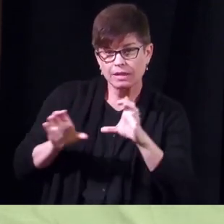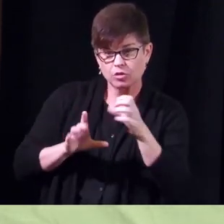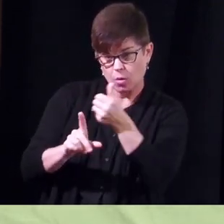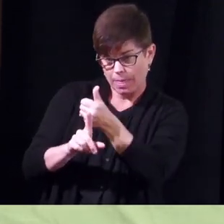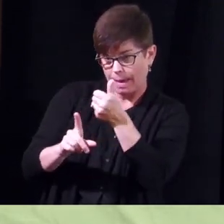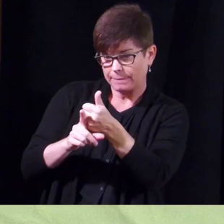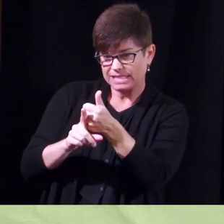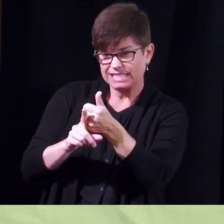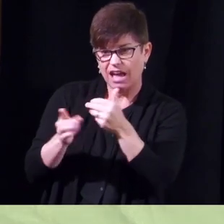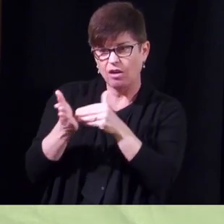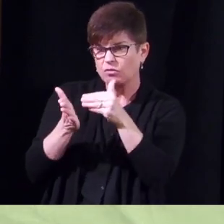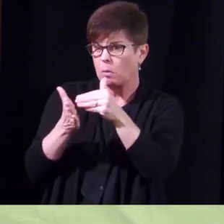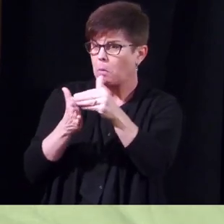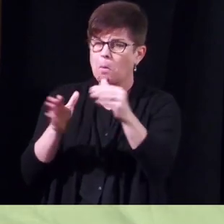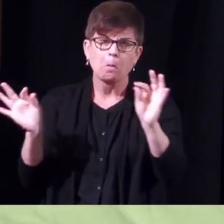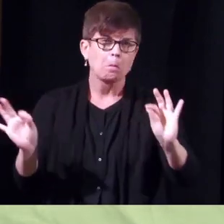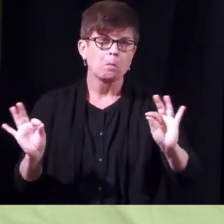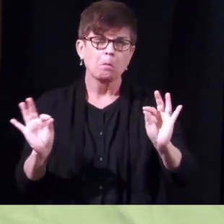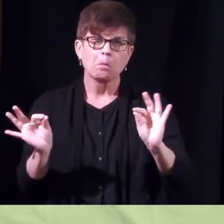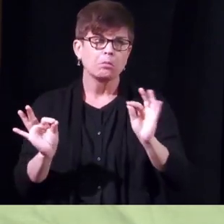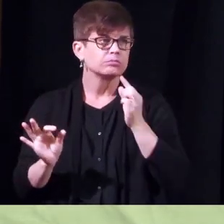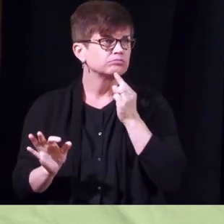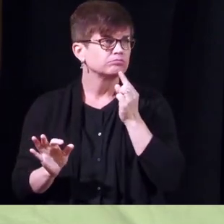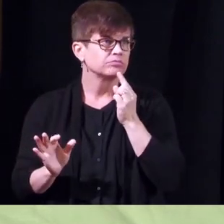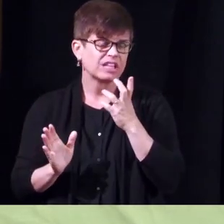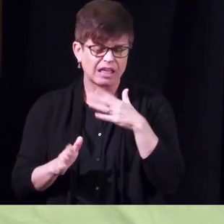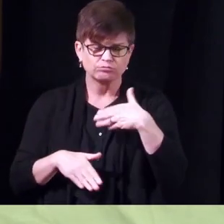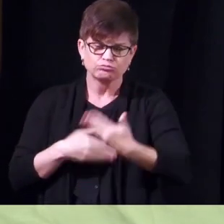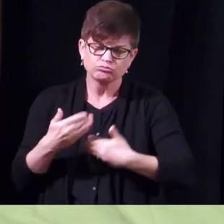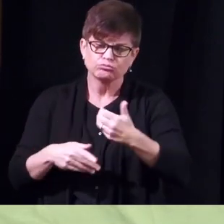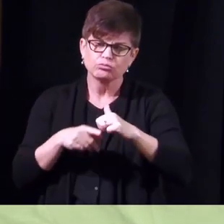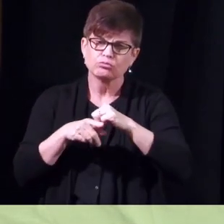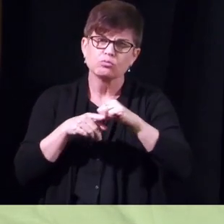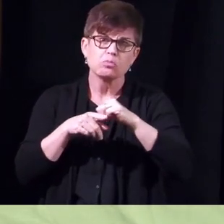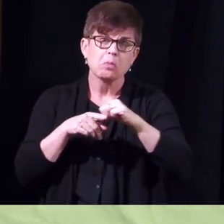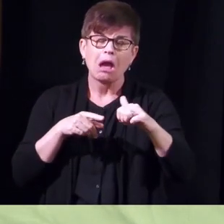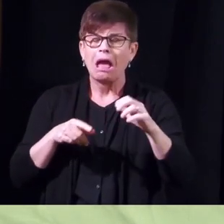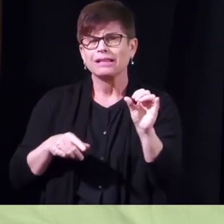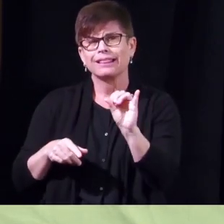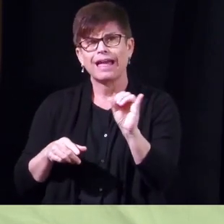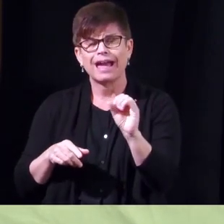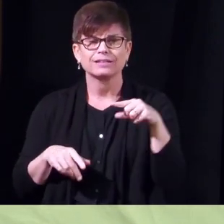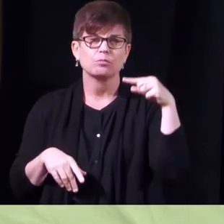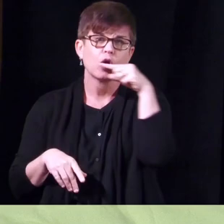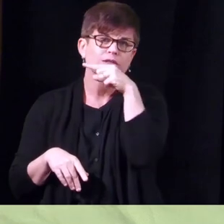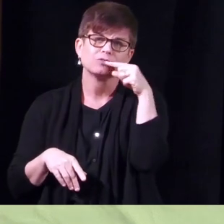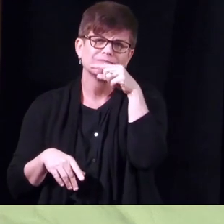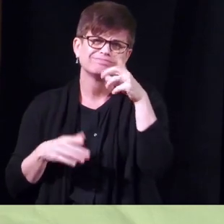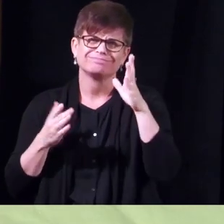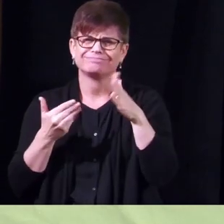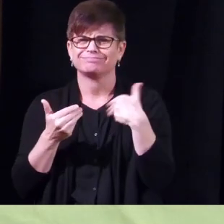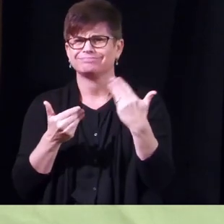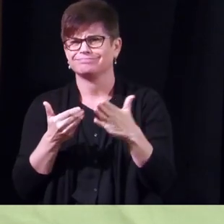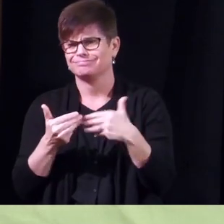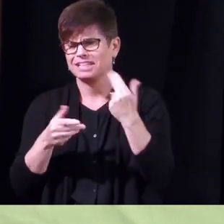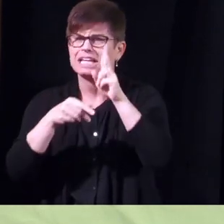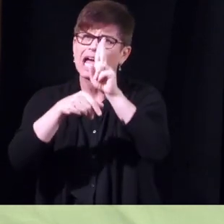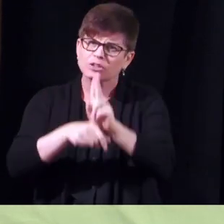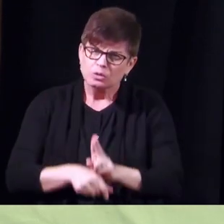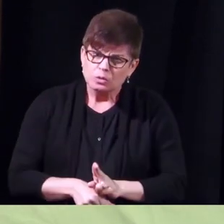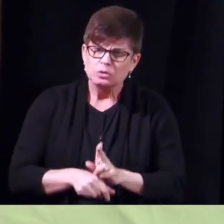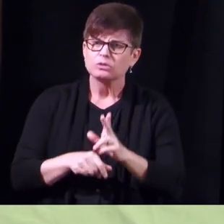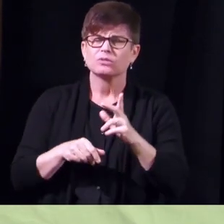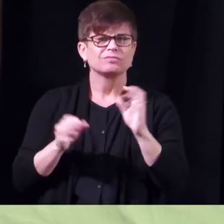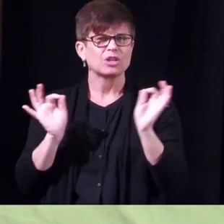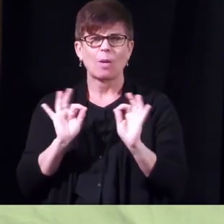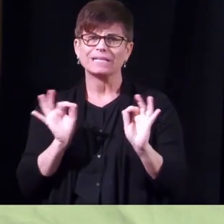it's no problem they say it's it um uh it's like brushing their teeth it they it's not a big deal and again